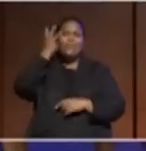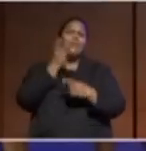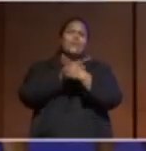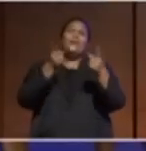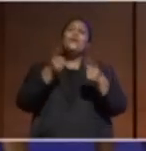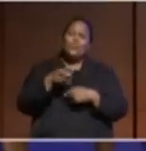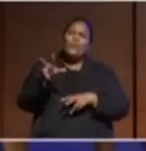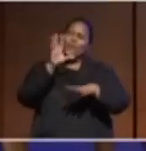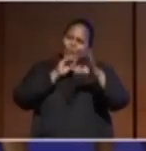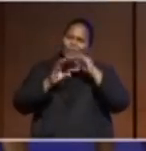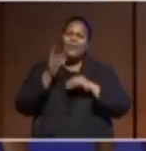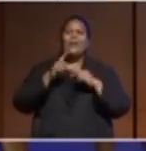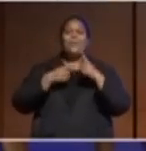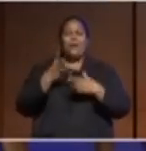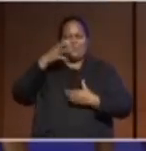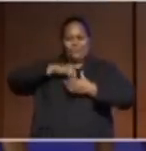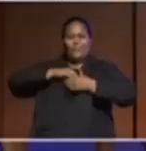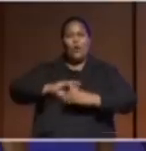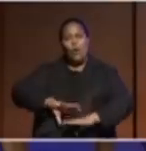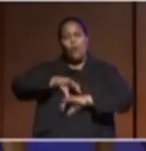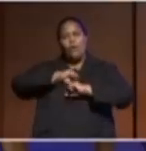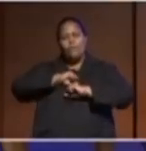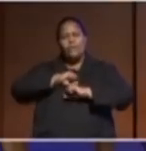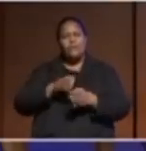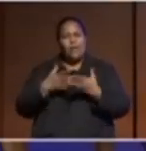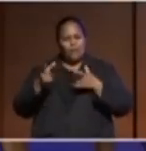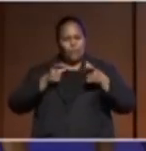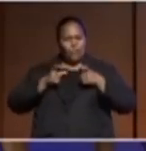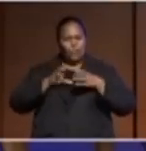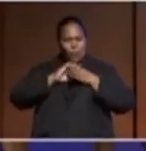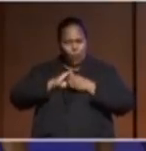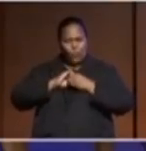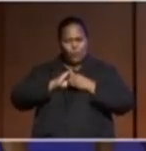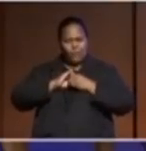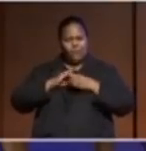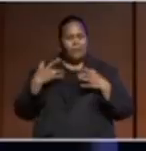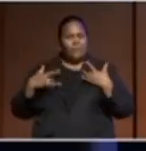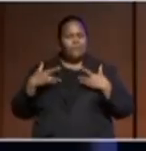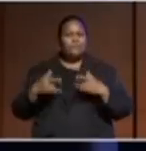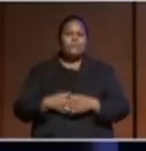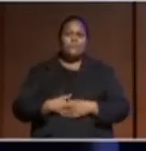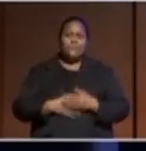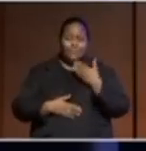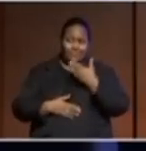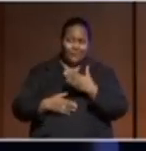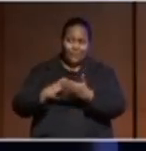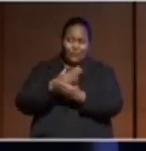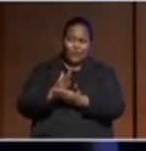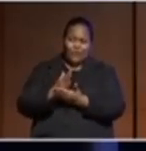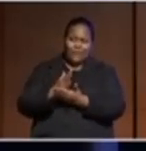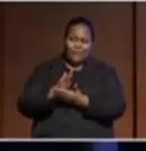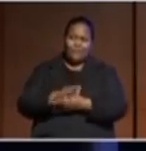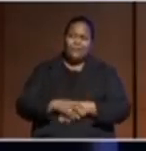you know, confidence and how one takes control of their own destiny. But, thank you for sharing that really